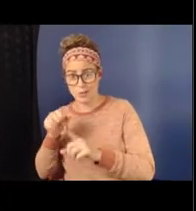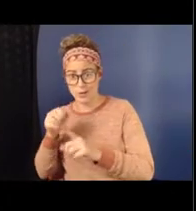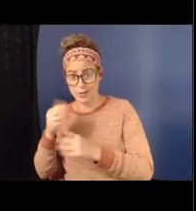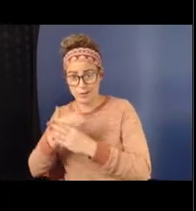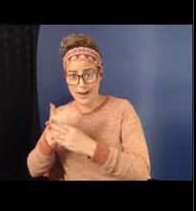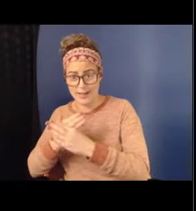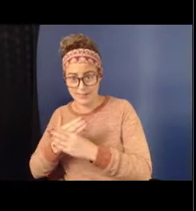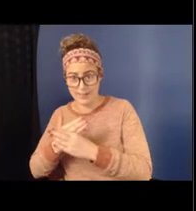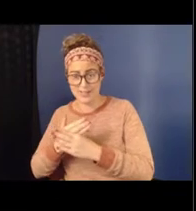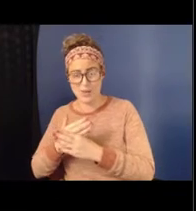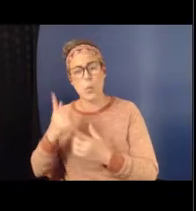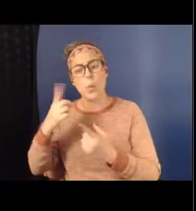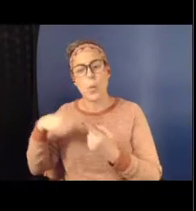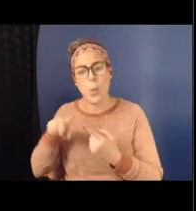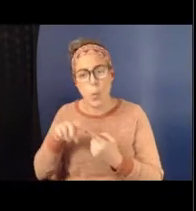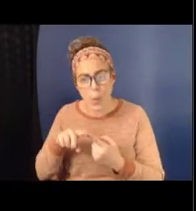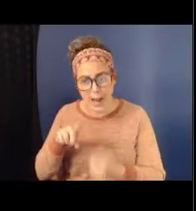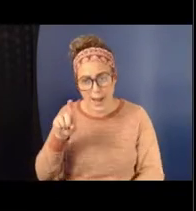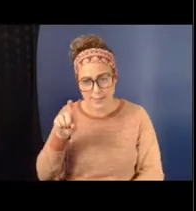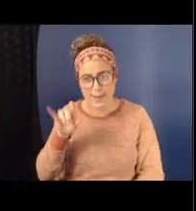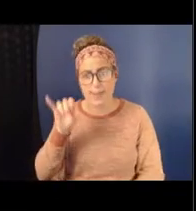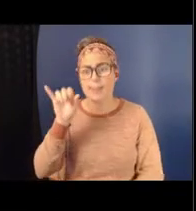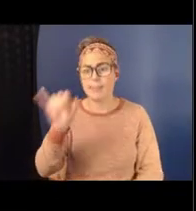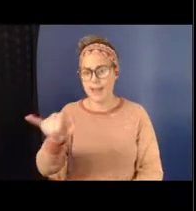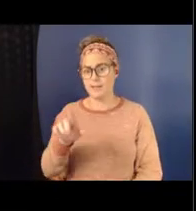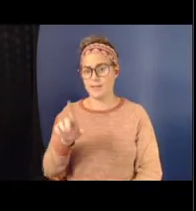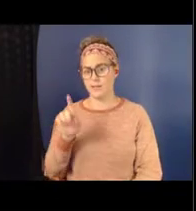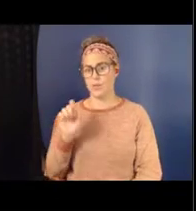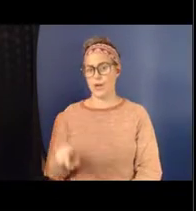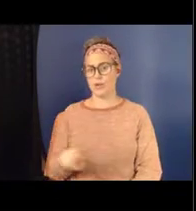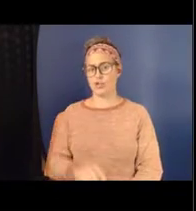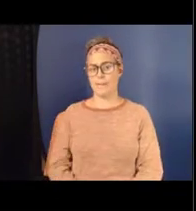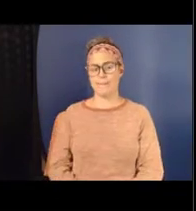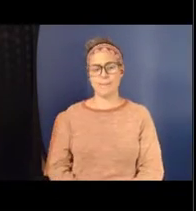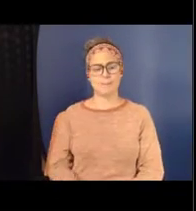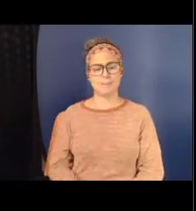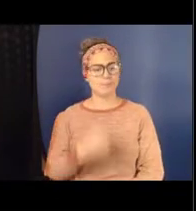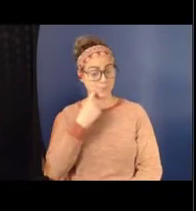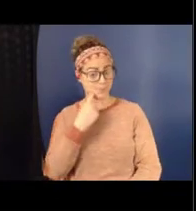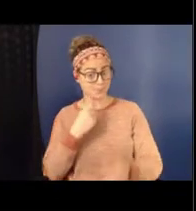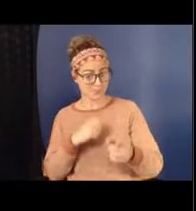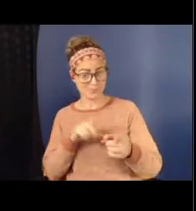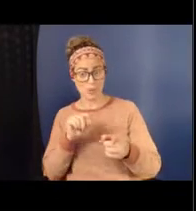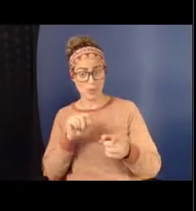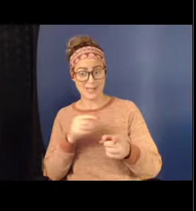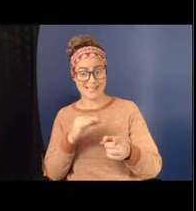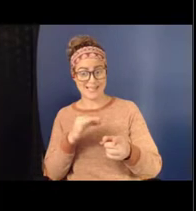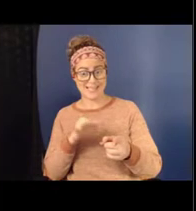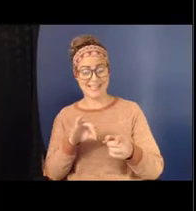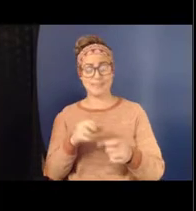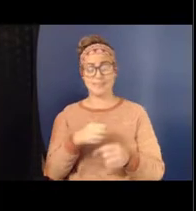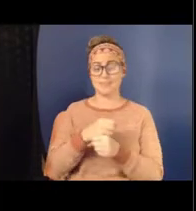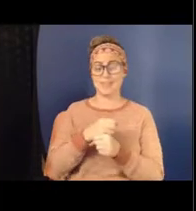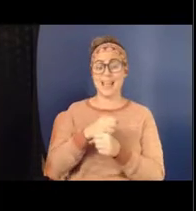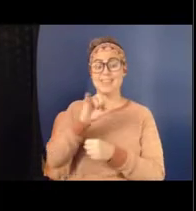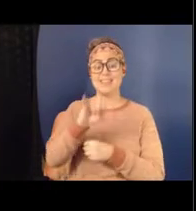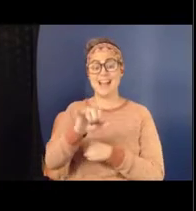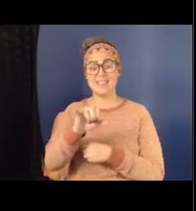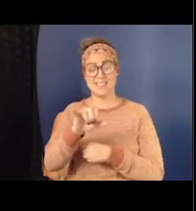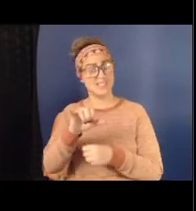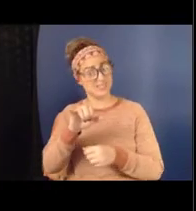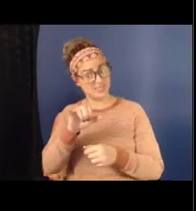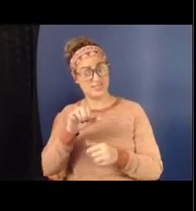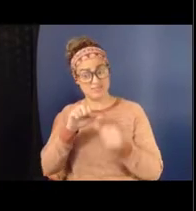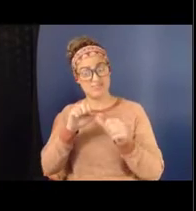messages is, and you notice I put 2019, homophobic name-calling is prevalent in middle school. We actually saw